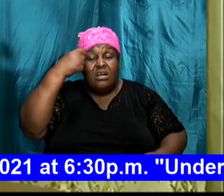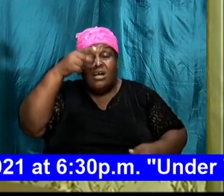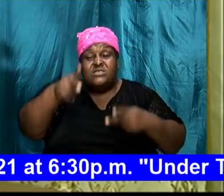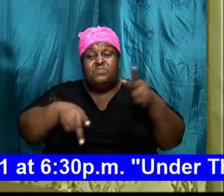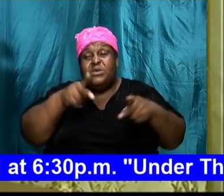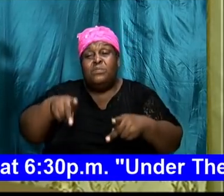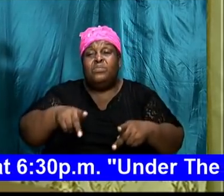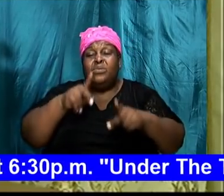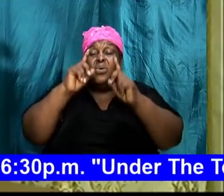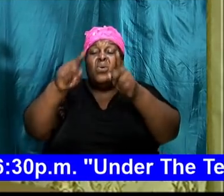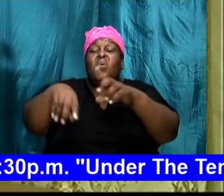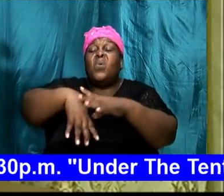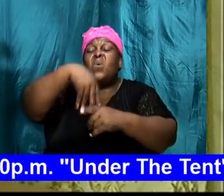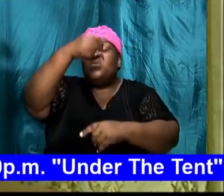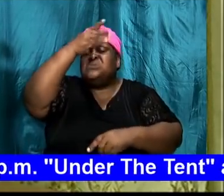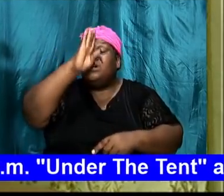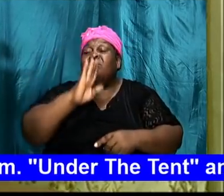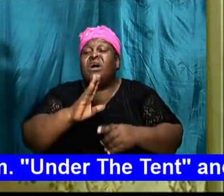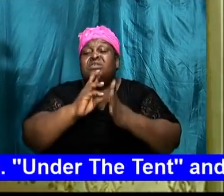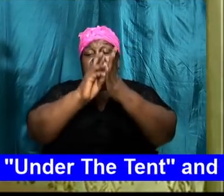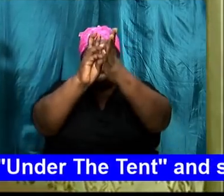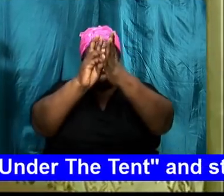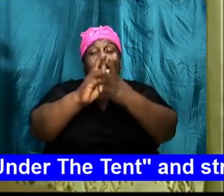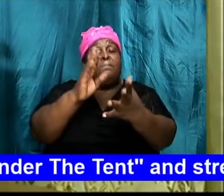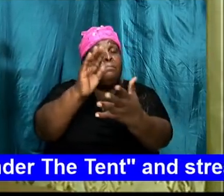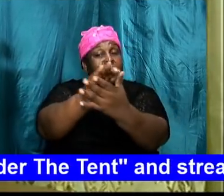and get married I want